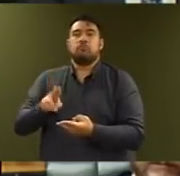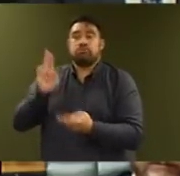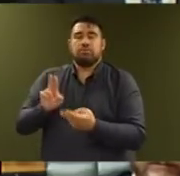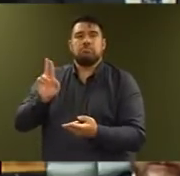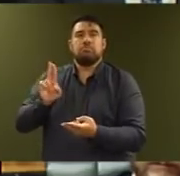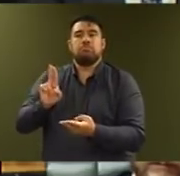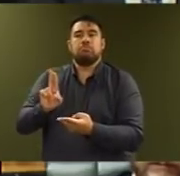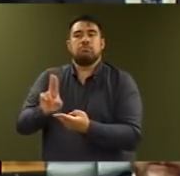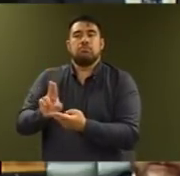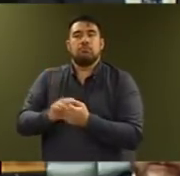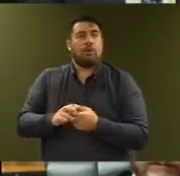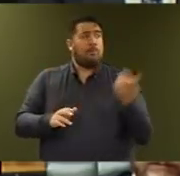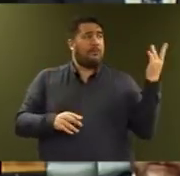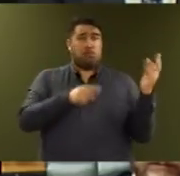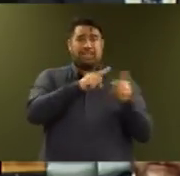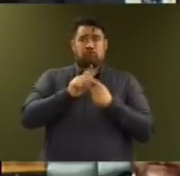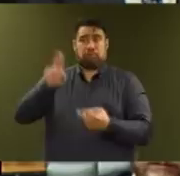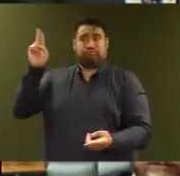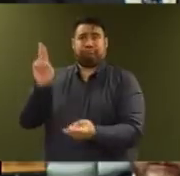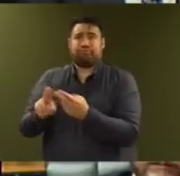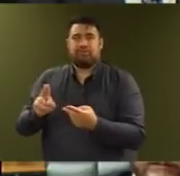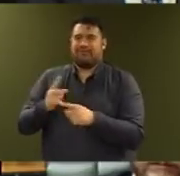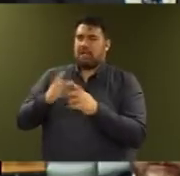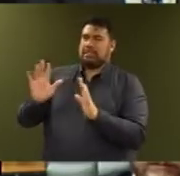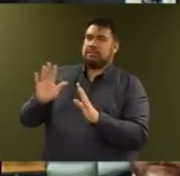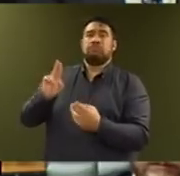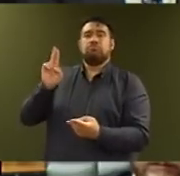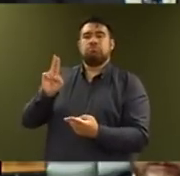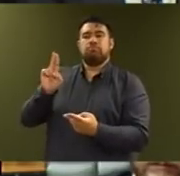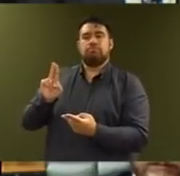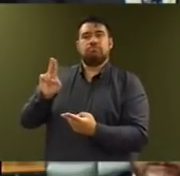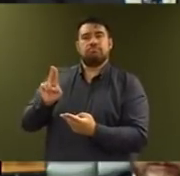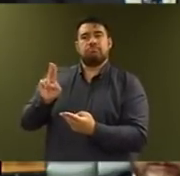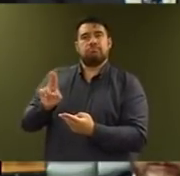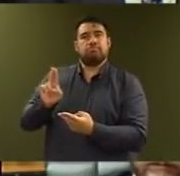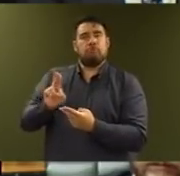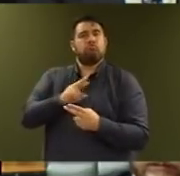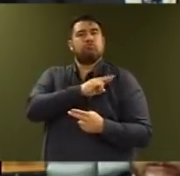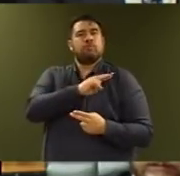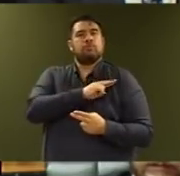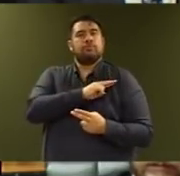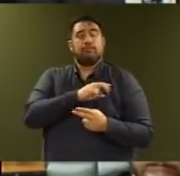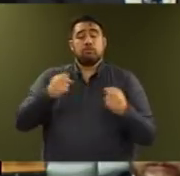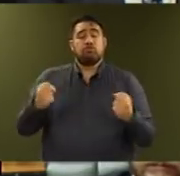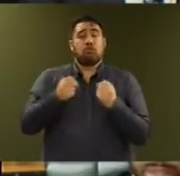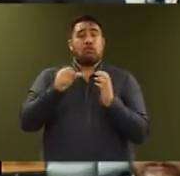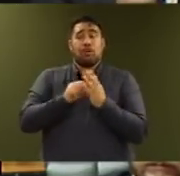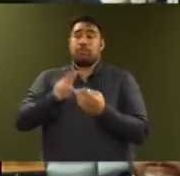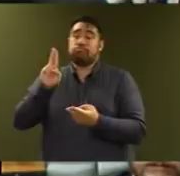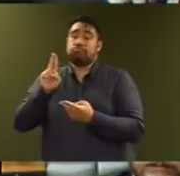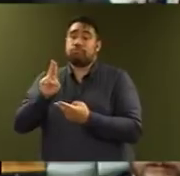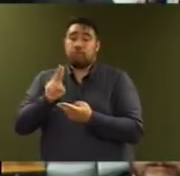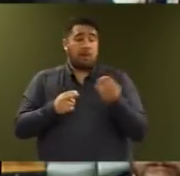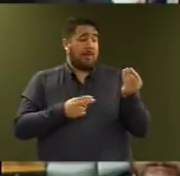repayment track of the previous government by two years. Responsible fiscal management and a strong economy give us the space